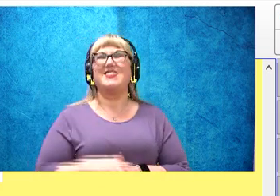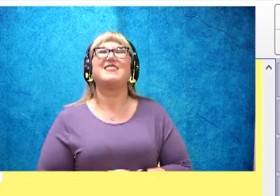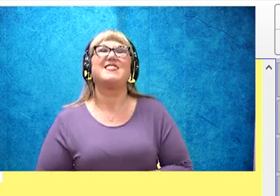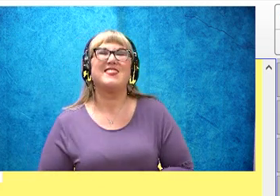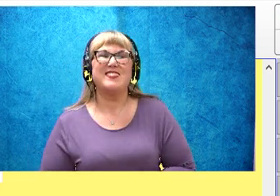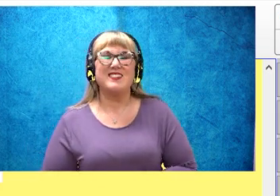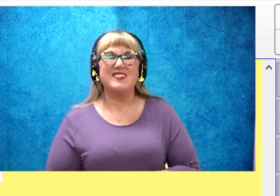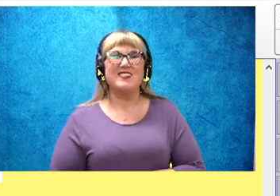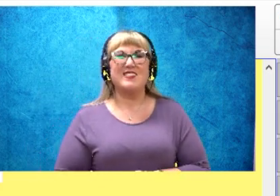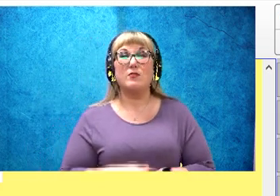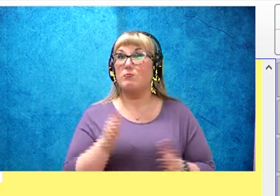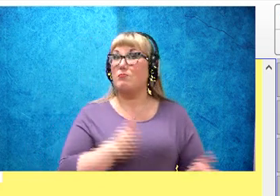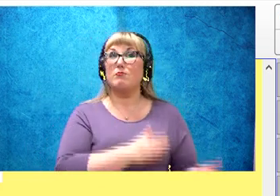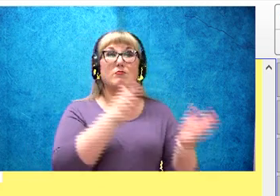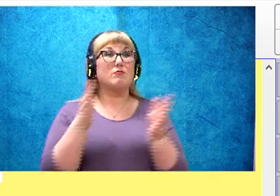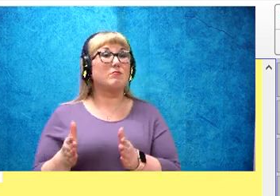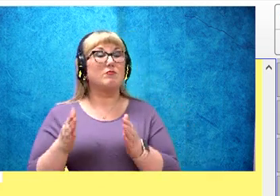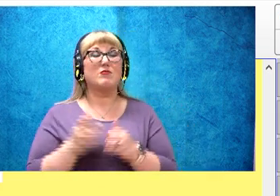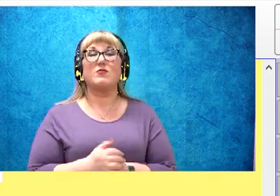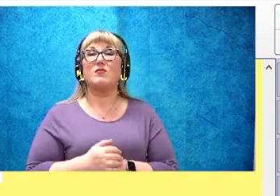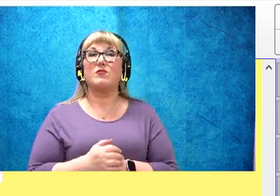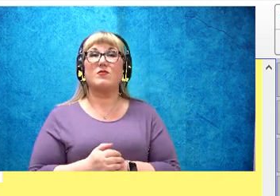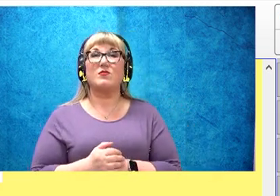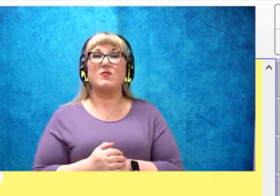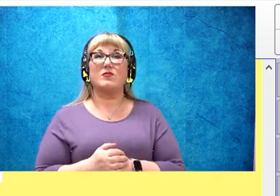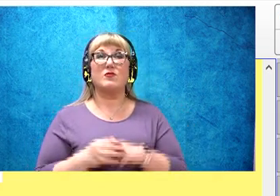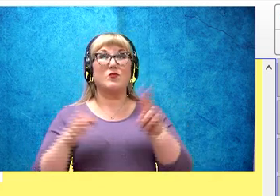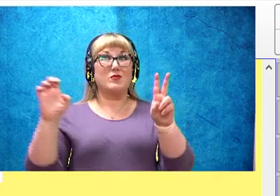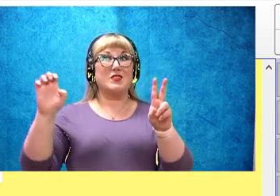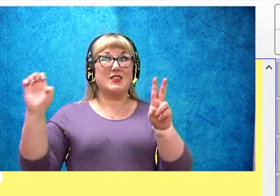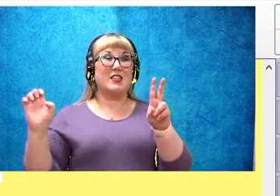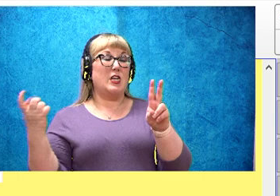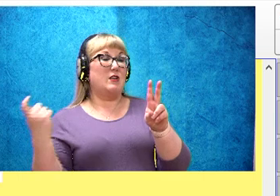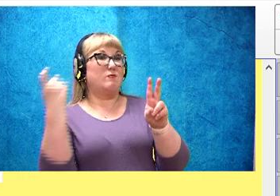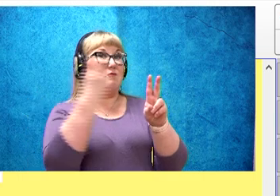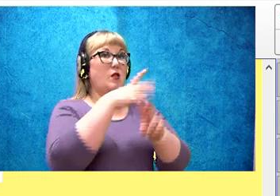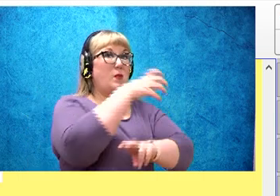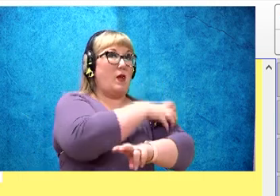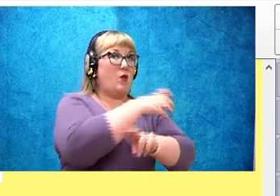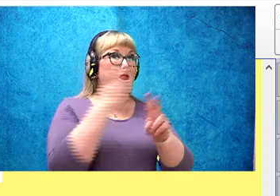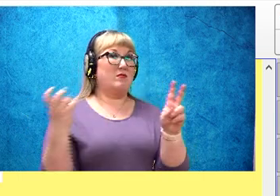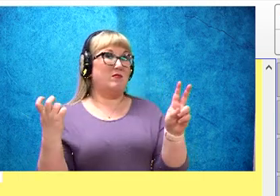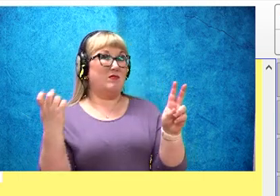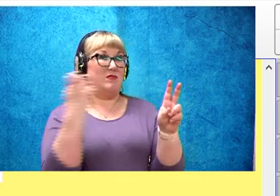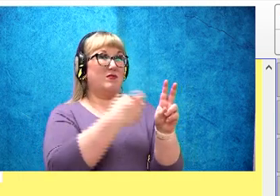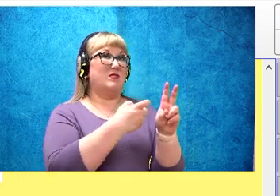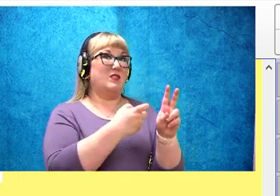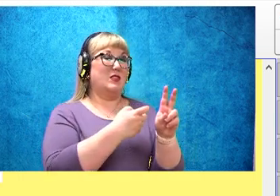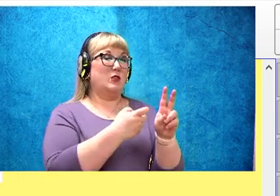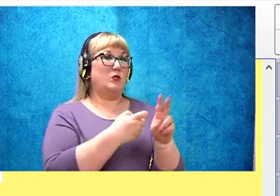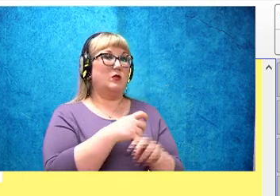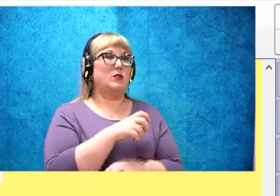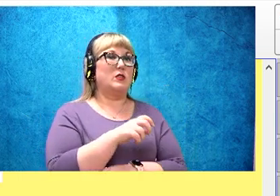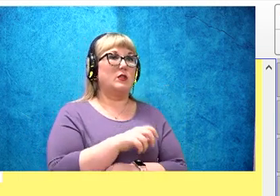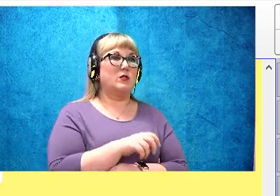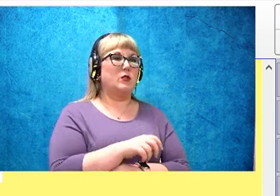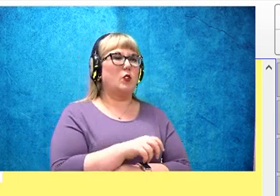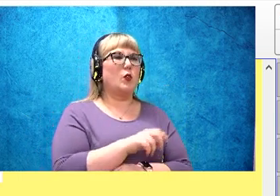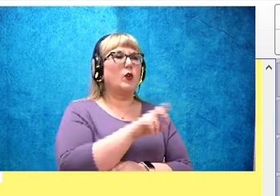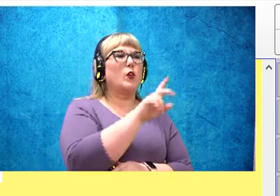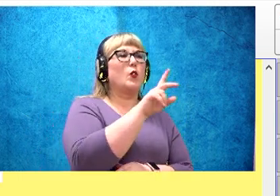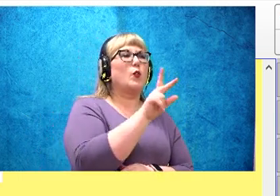The next word, magic E gives U the power, let's try it with U, ruude,